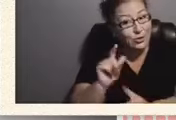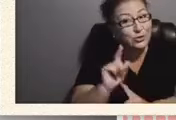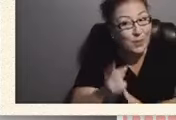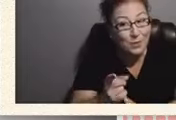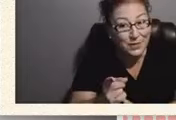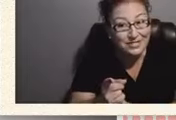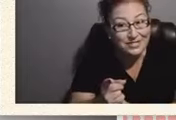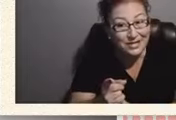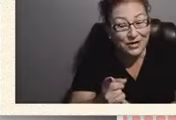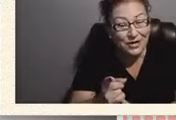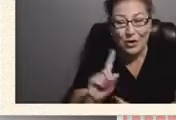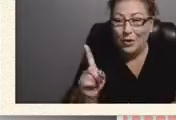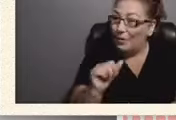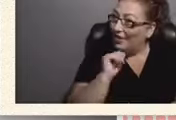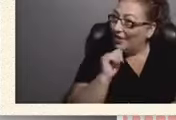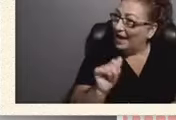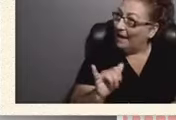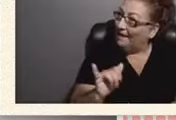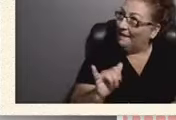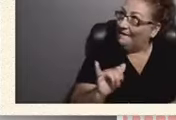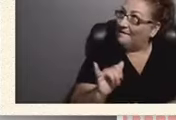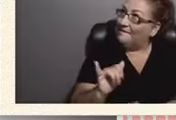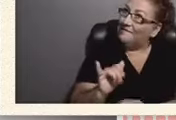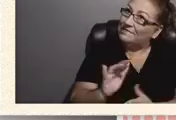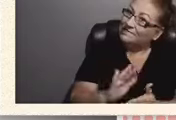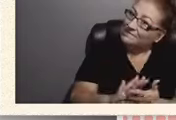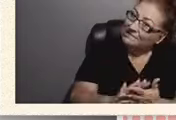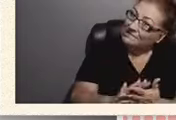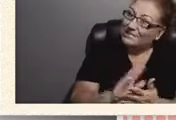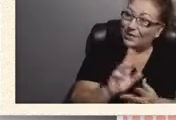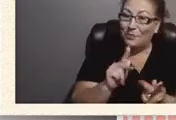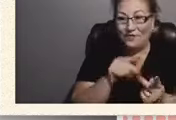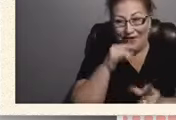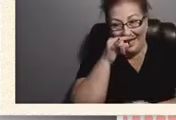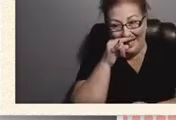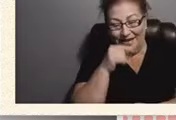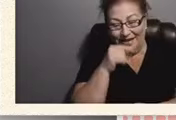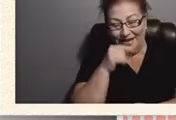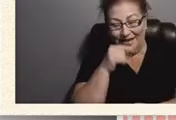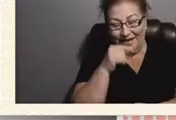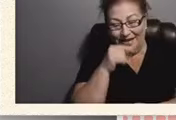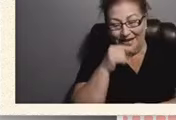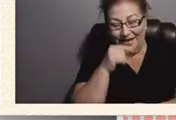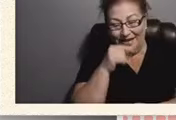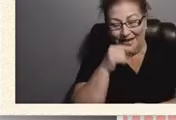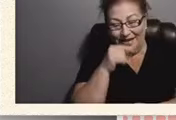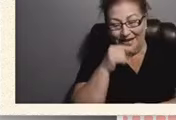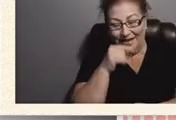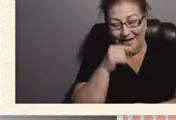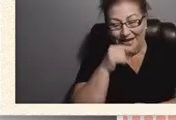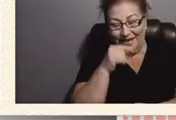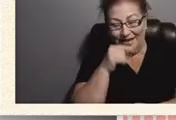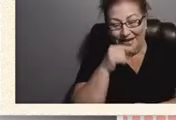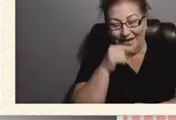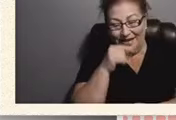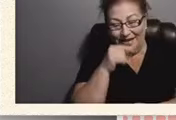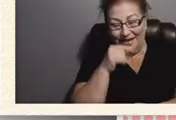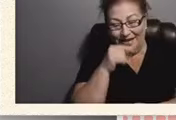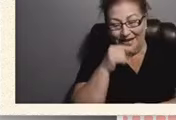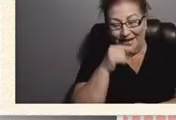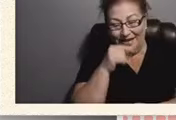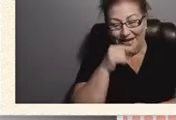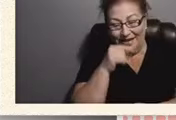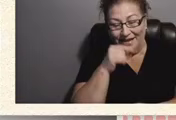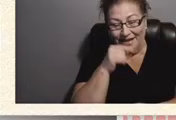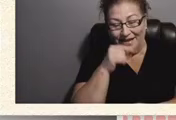they're not like the perfect kid. I have a squiggly kid and you're trying to fit him into this perfect box